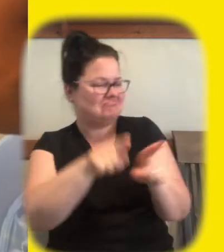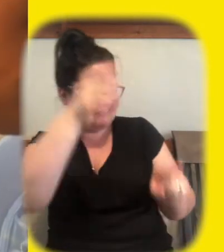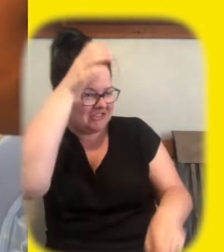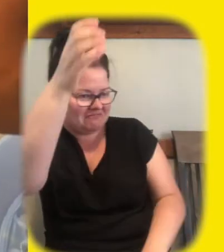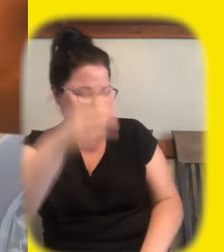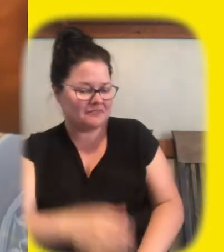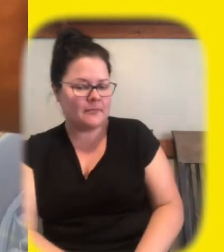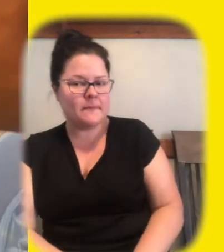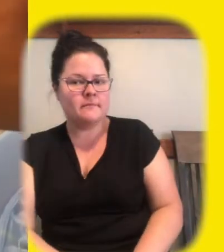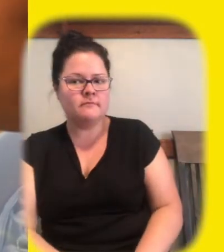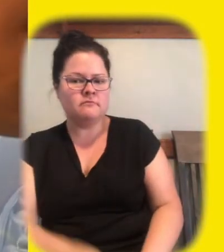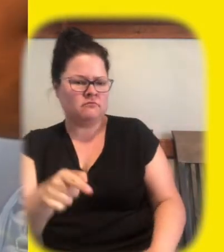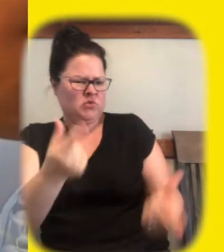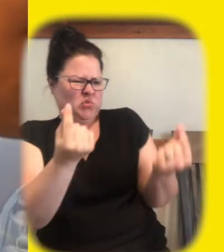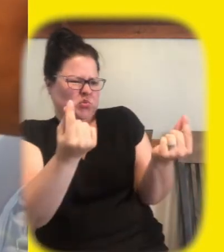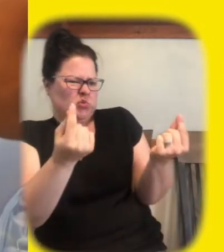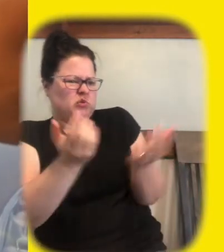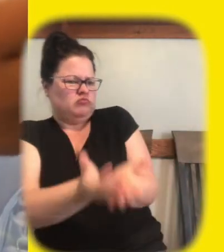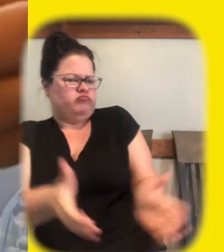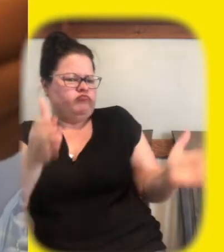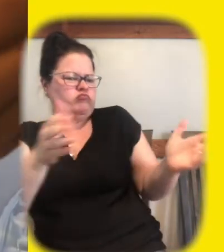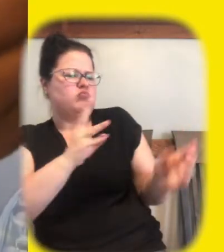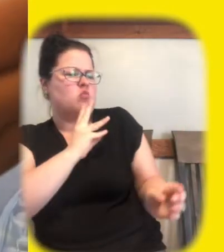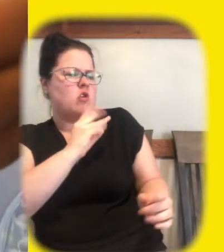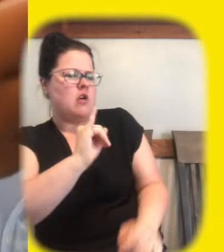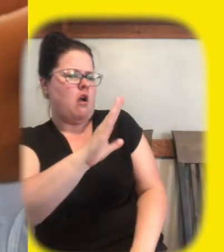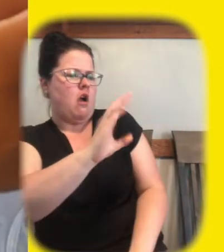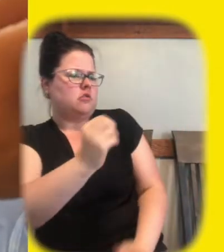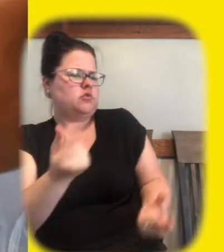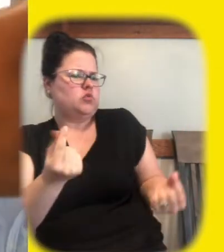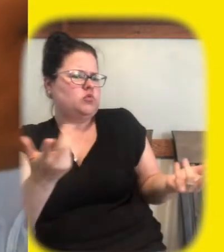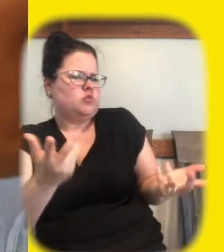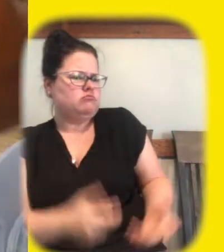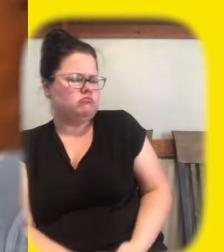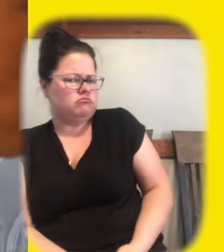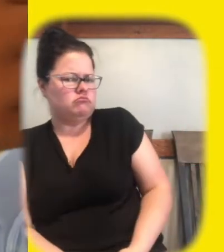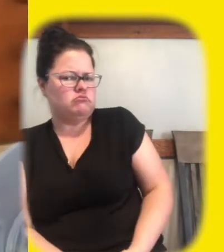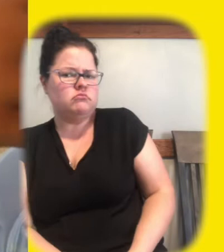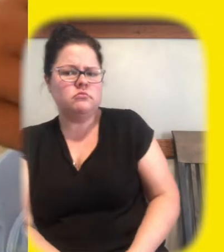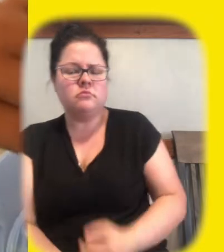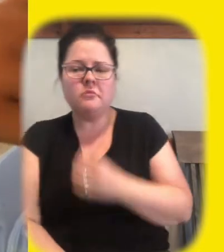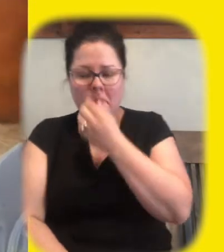and what are we going to do with this bowl of ice water